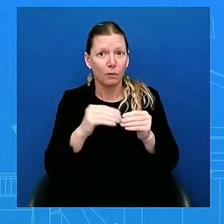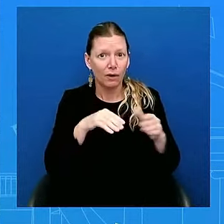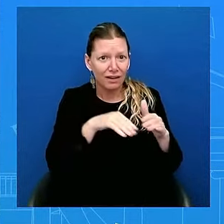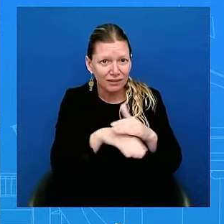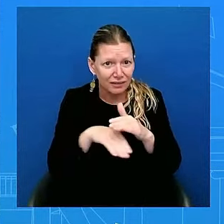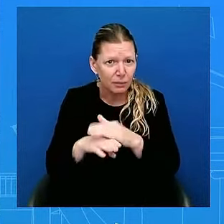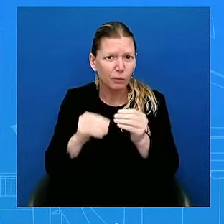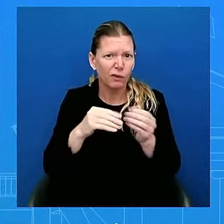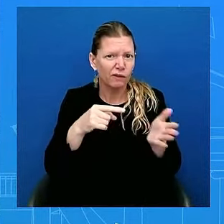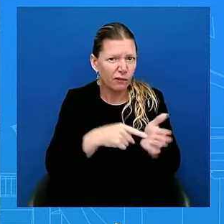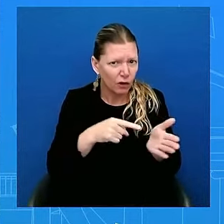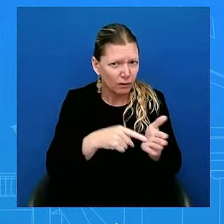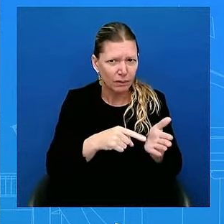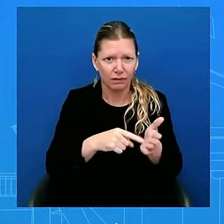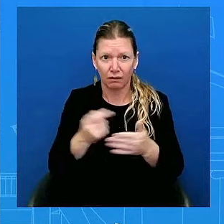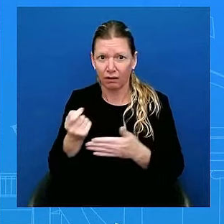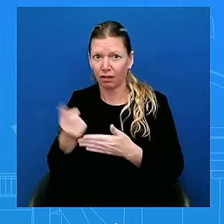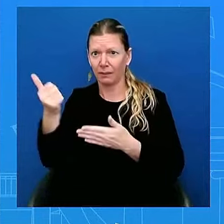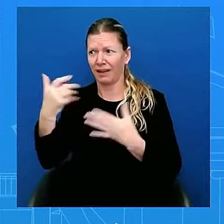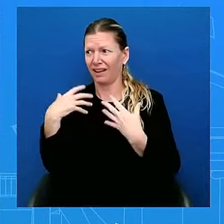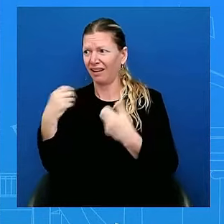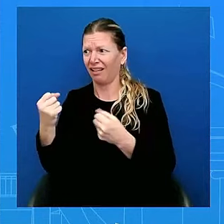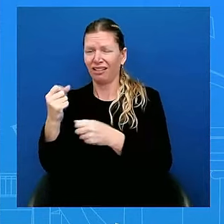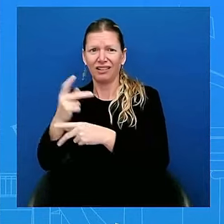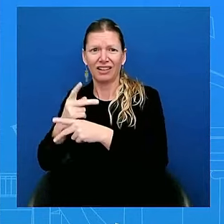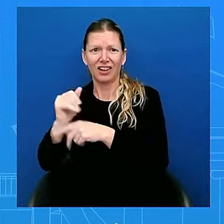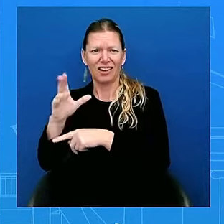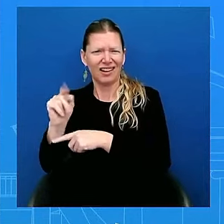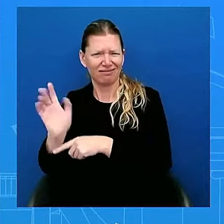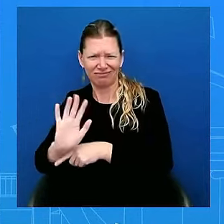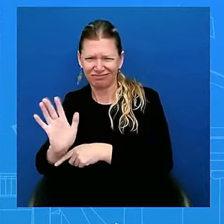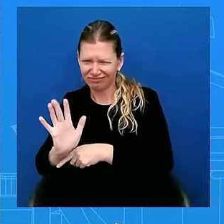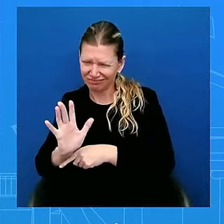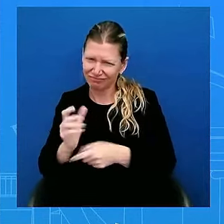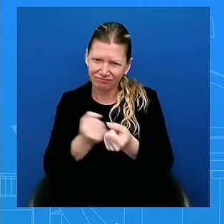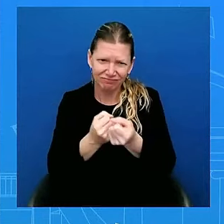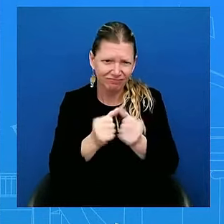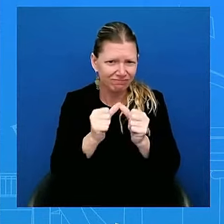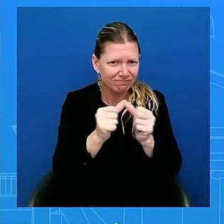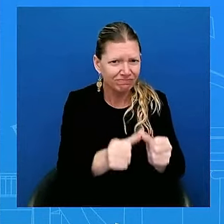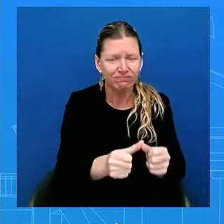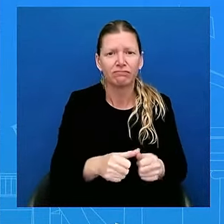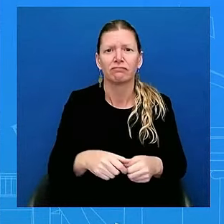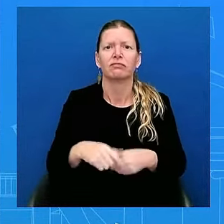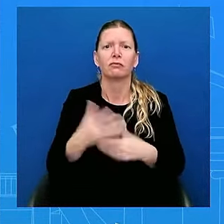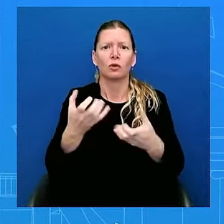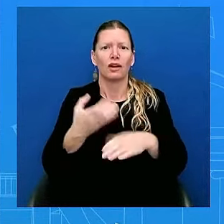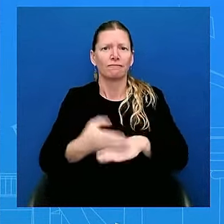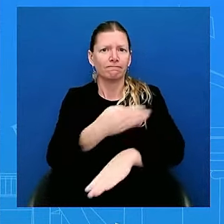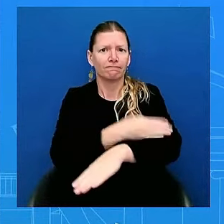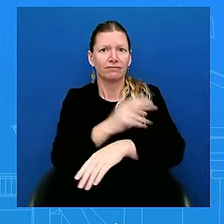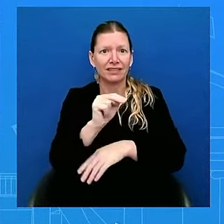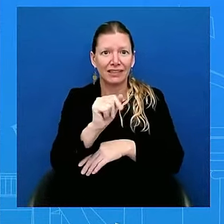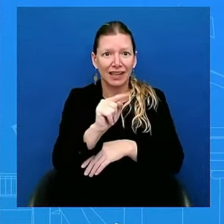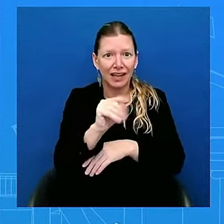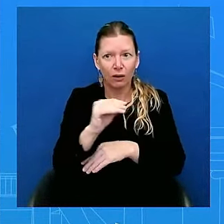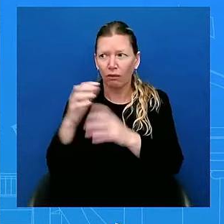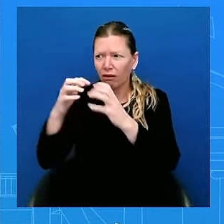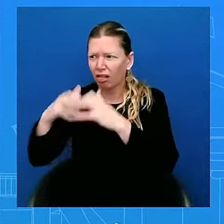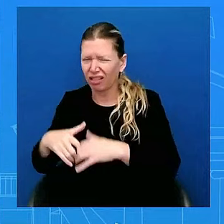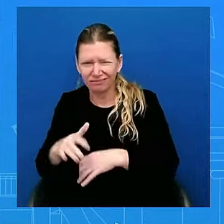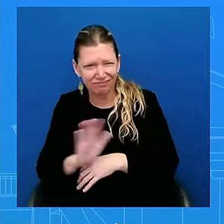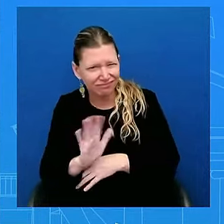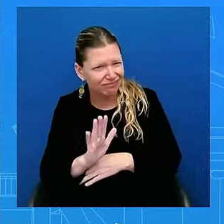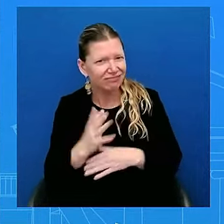not eliminating it. And fighting for our reproductive freedom, not working to take it away. You will hear directly from President